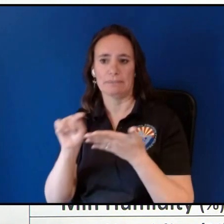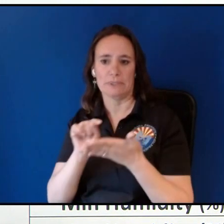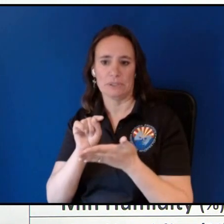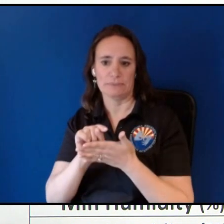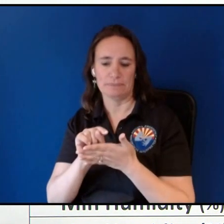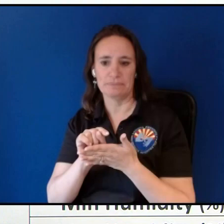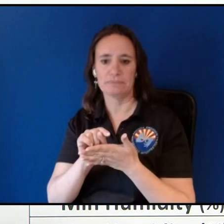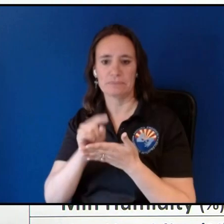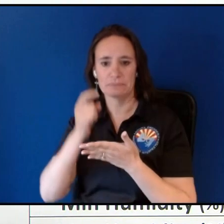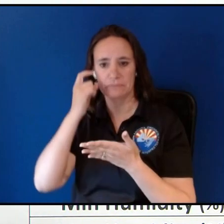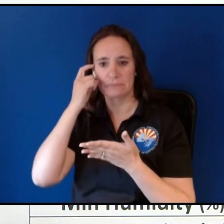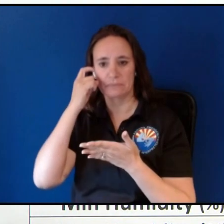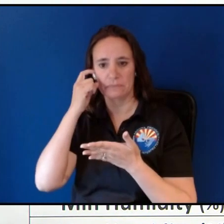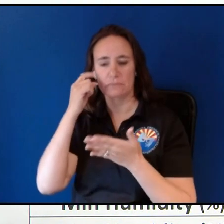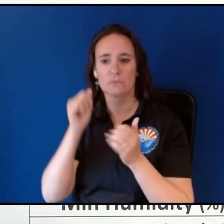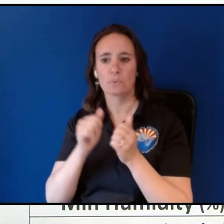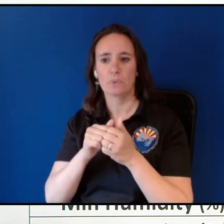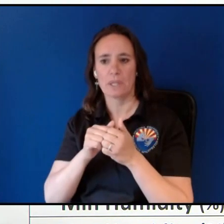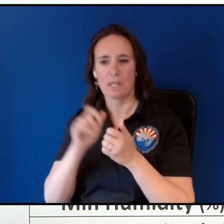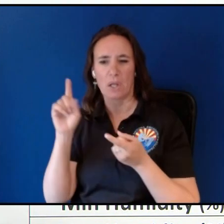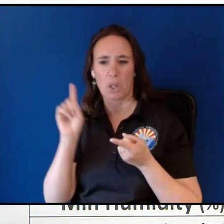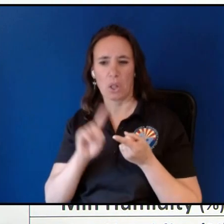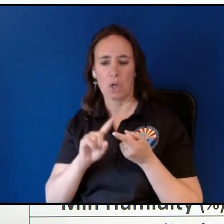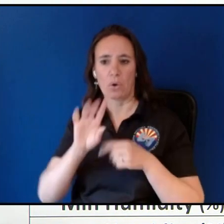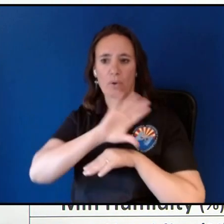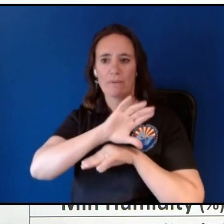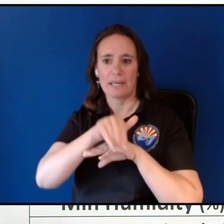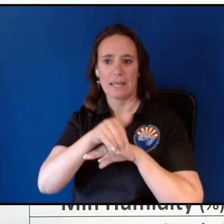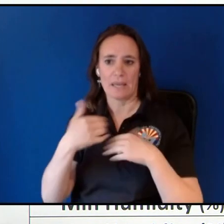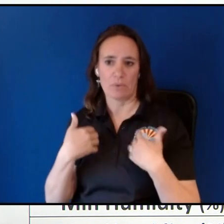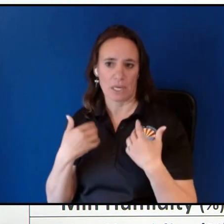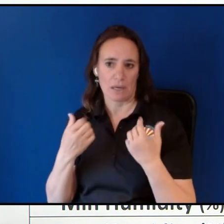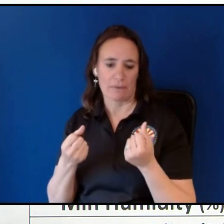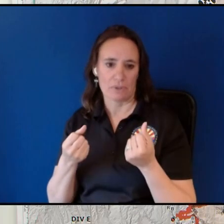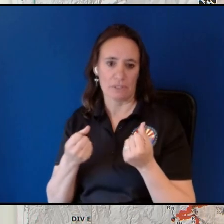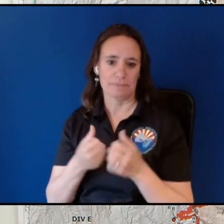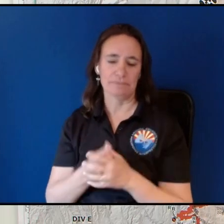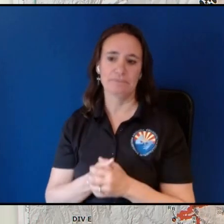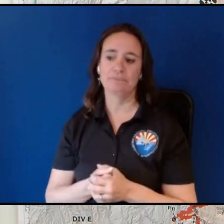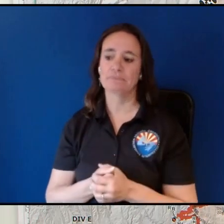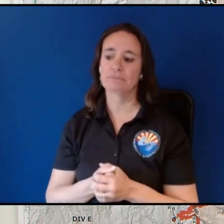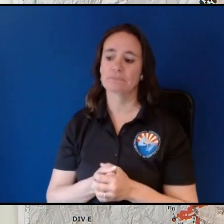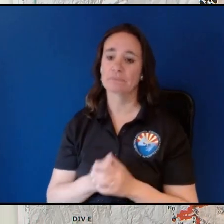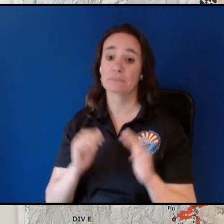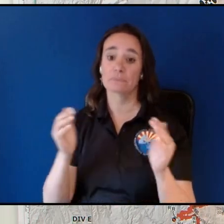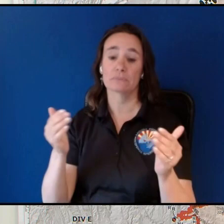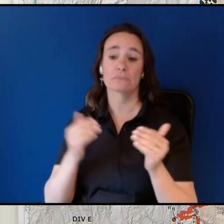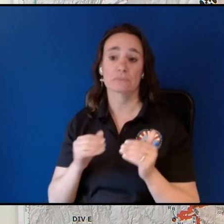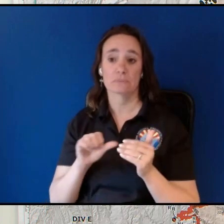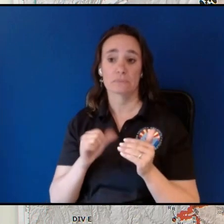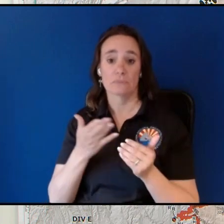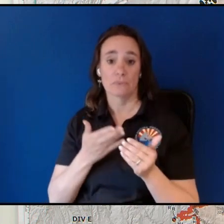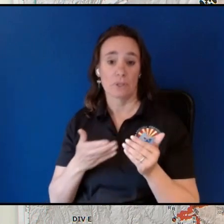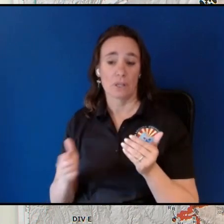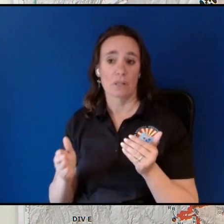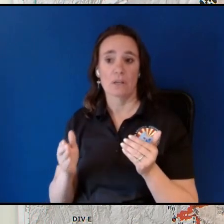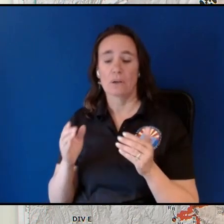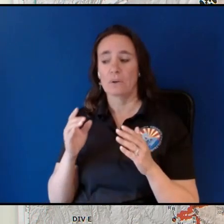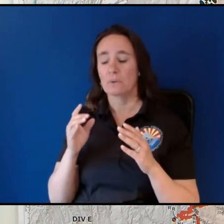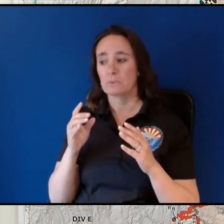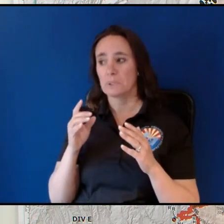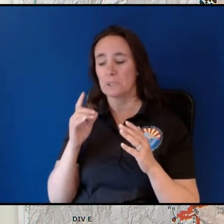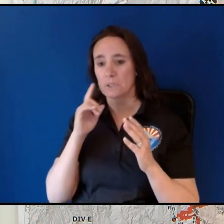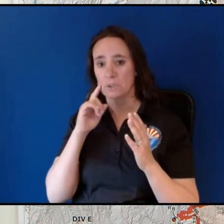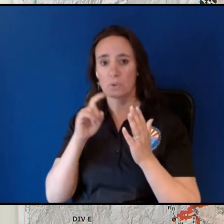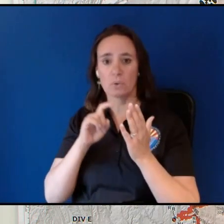those low overnight recoveries not showing here but another thing that we're going to be looking at is increasing mixing heights which is essentially the